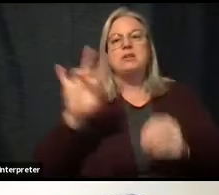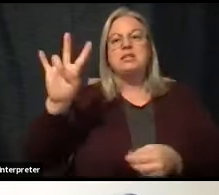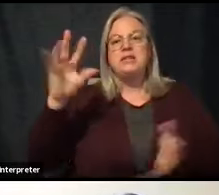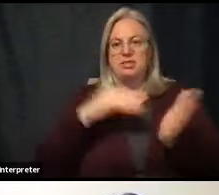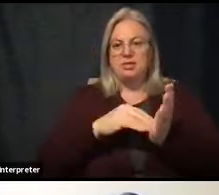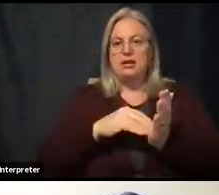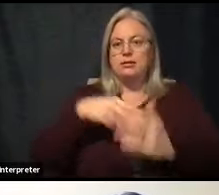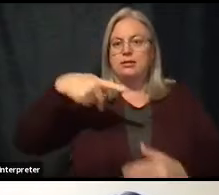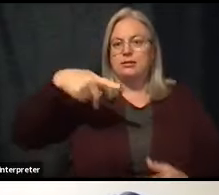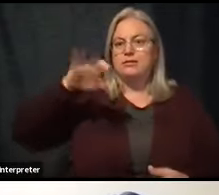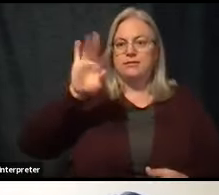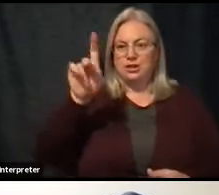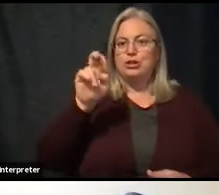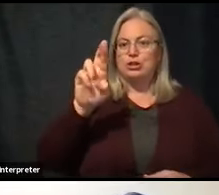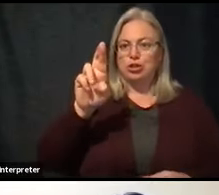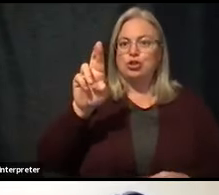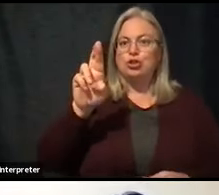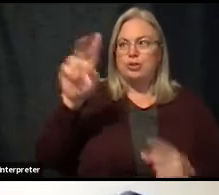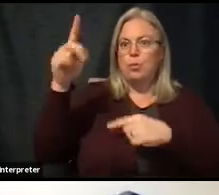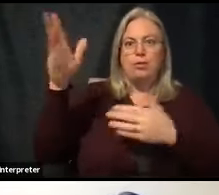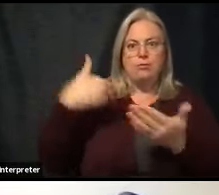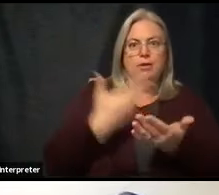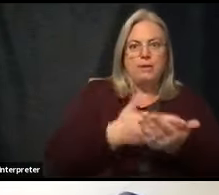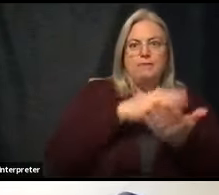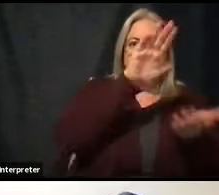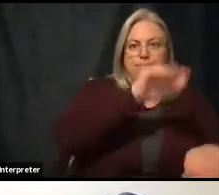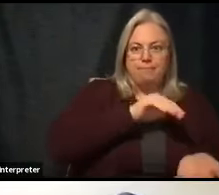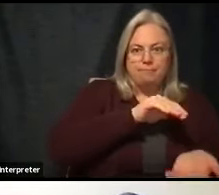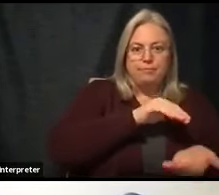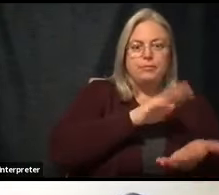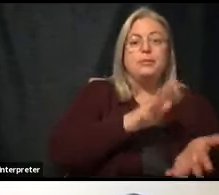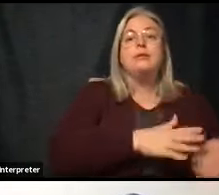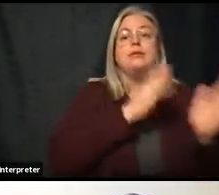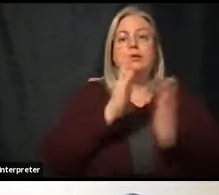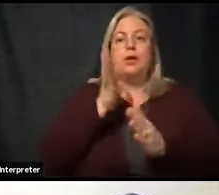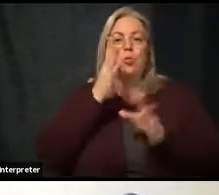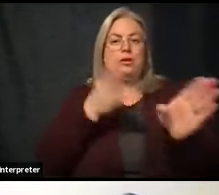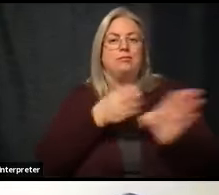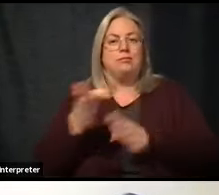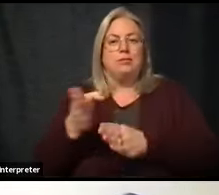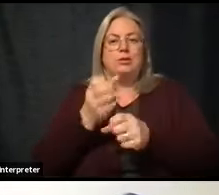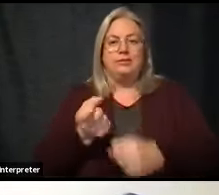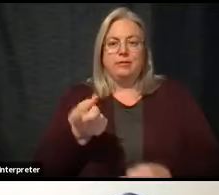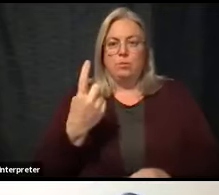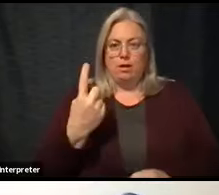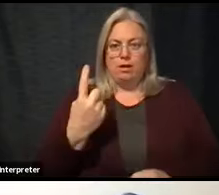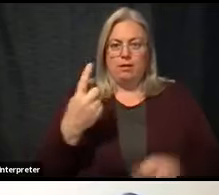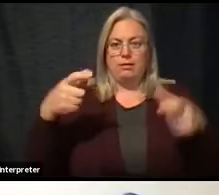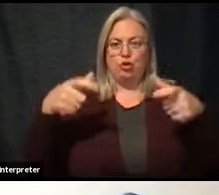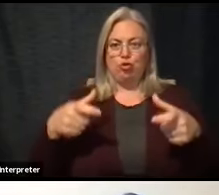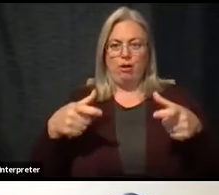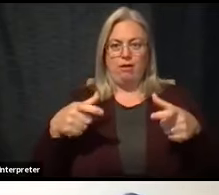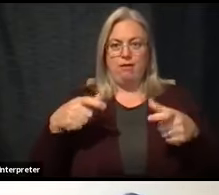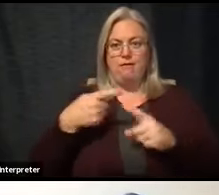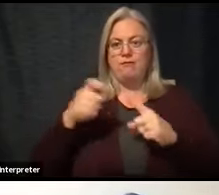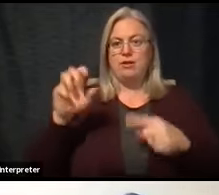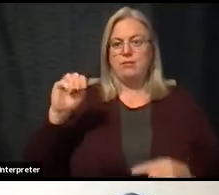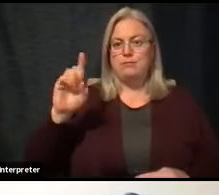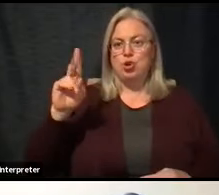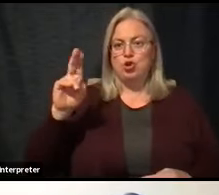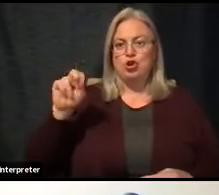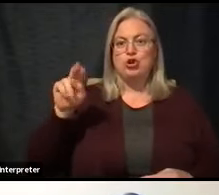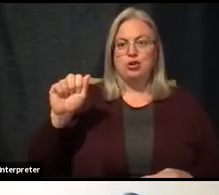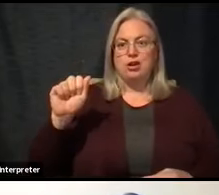Pfizer vaccine coming in. And then we are scheduled to receive one tray of Moderna vaccine.